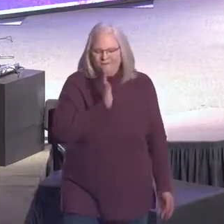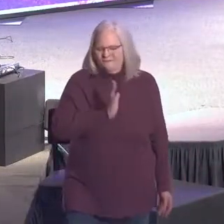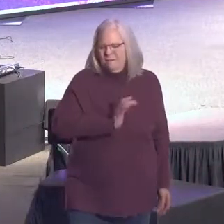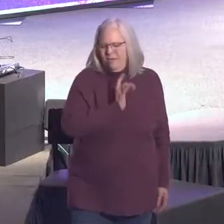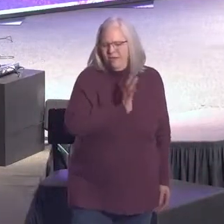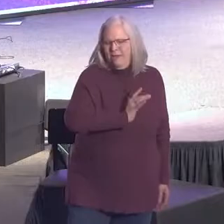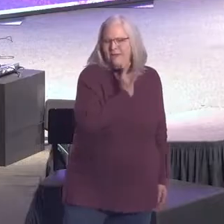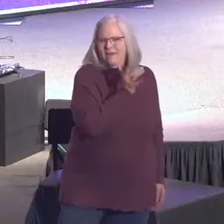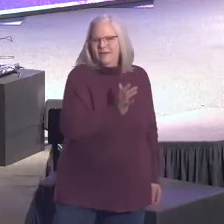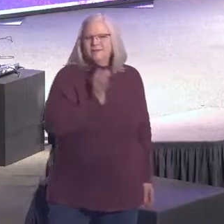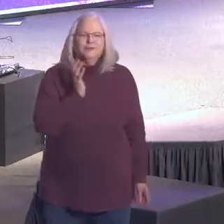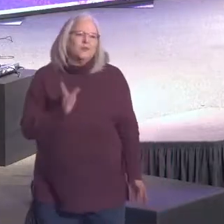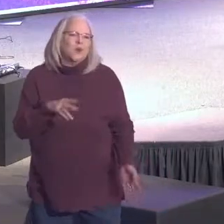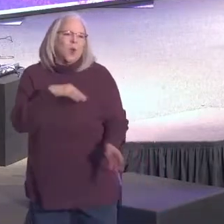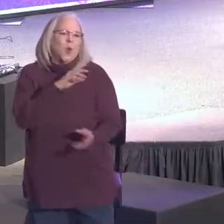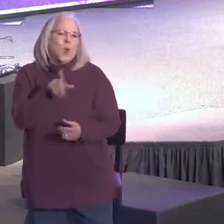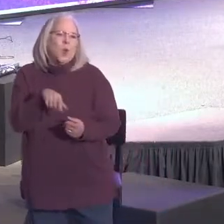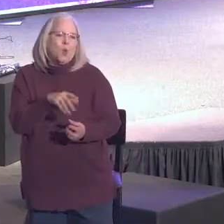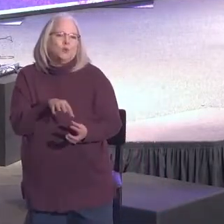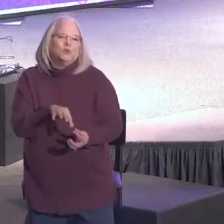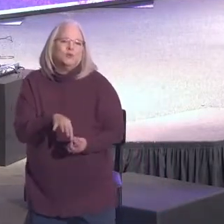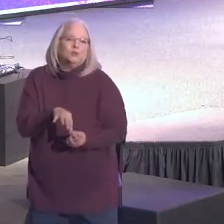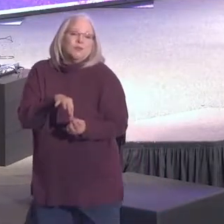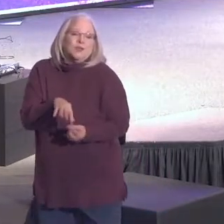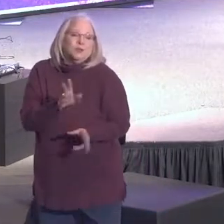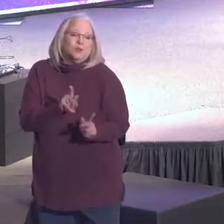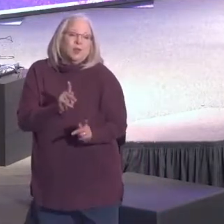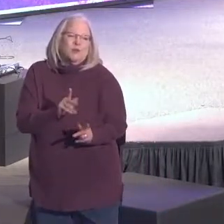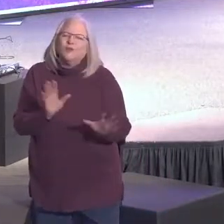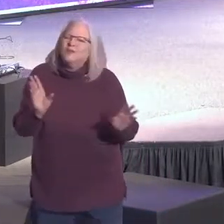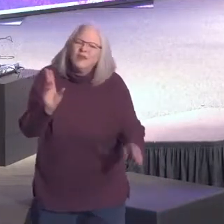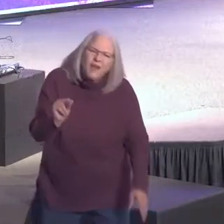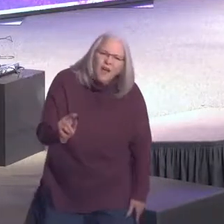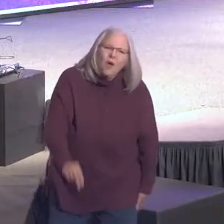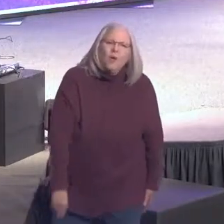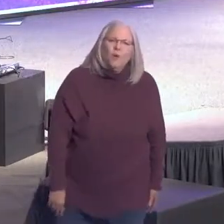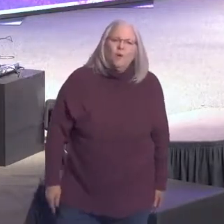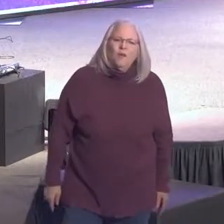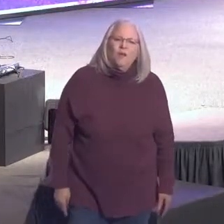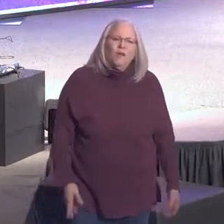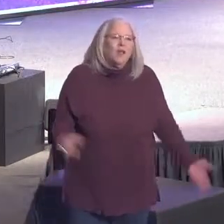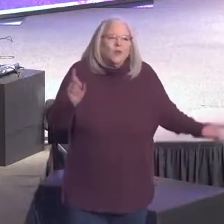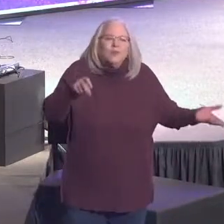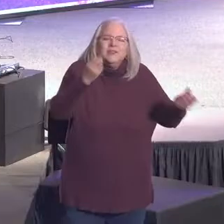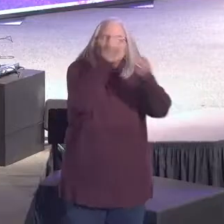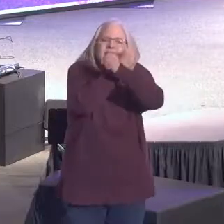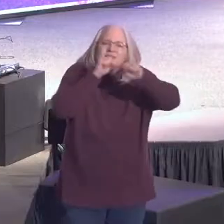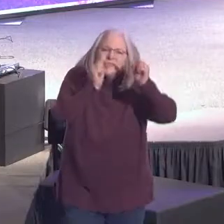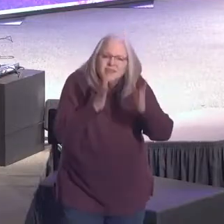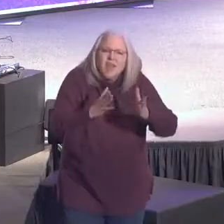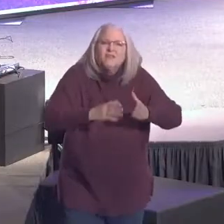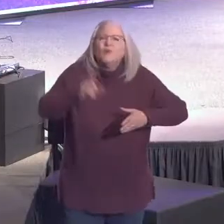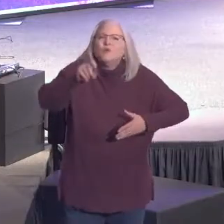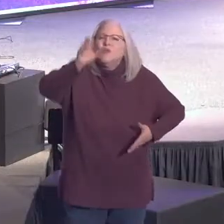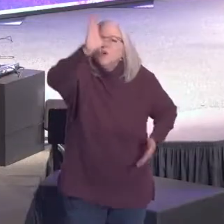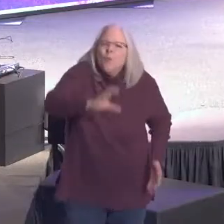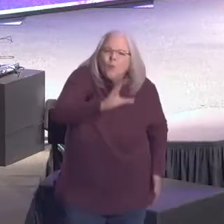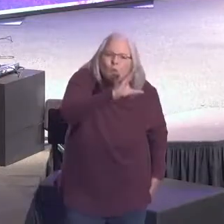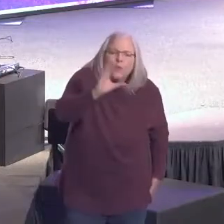spiritual elite, and well-adjusted Christians. We want to be a people that know we need a savior. We need the cross.